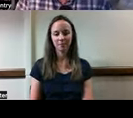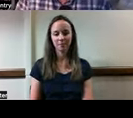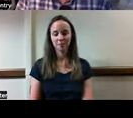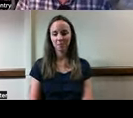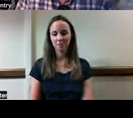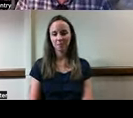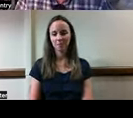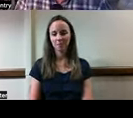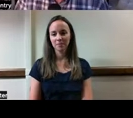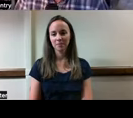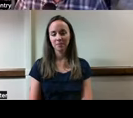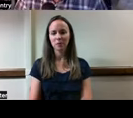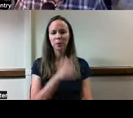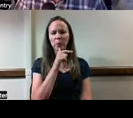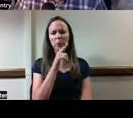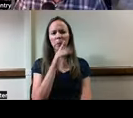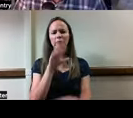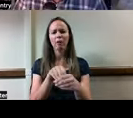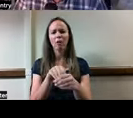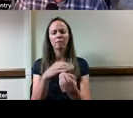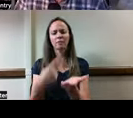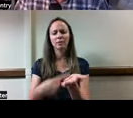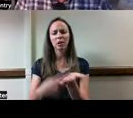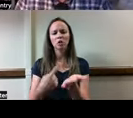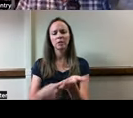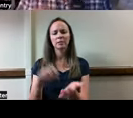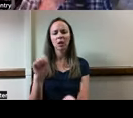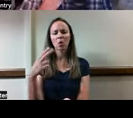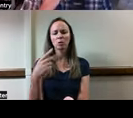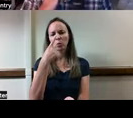Who are the stakeholders in this case? Can someone make a list of those?